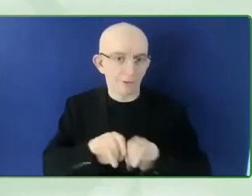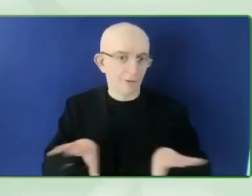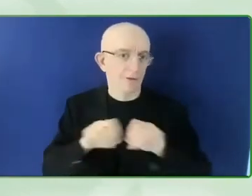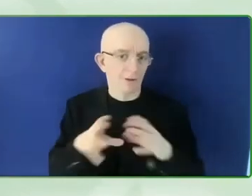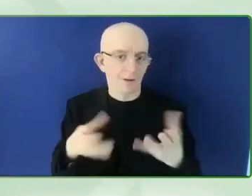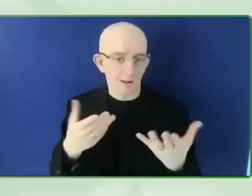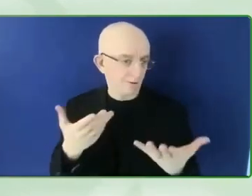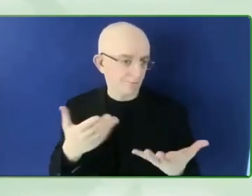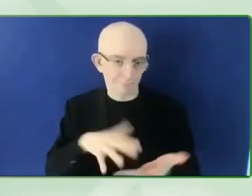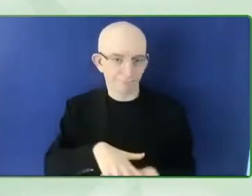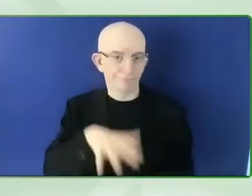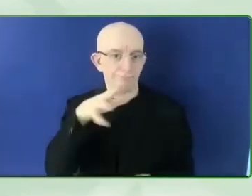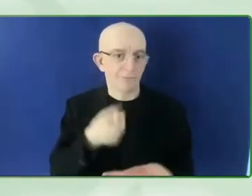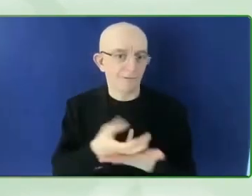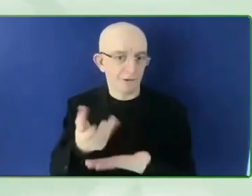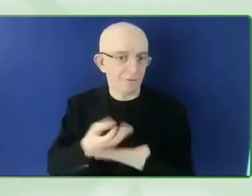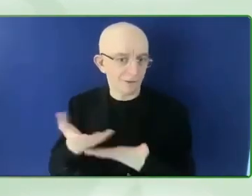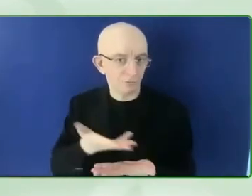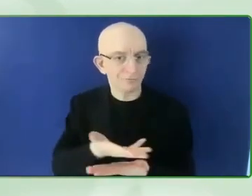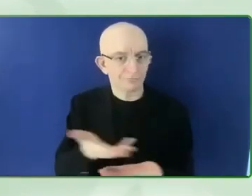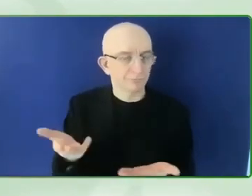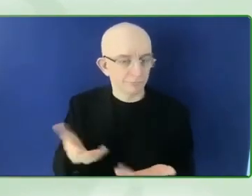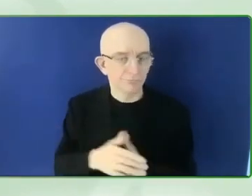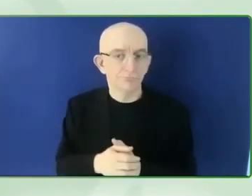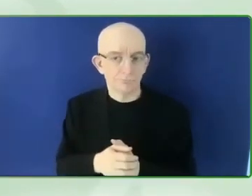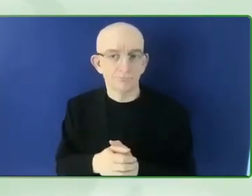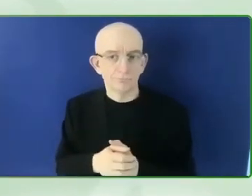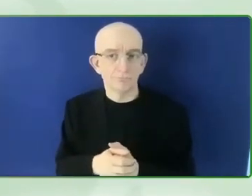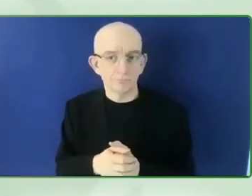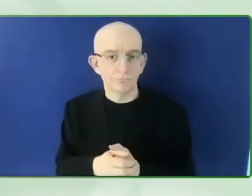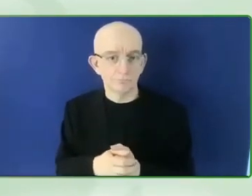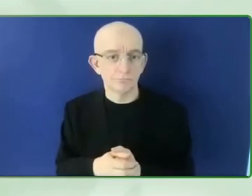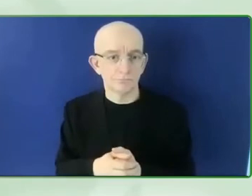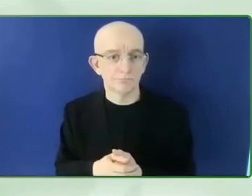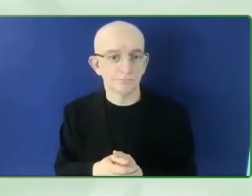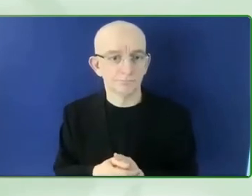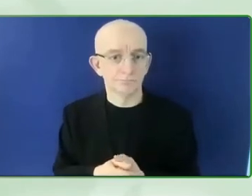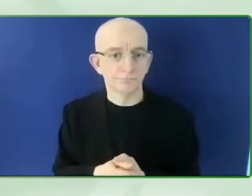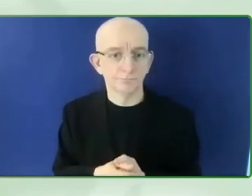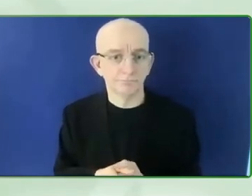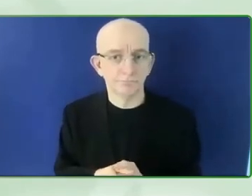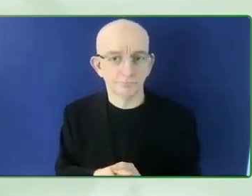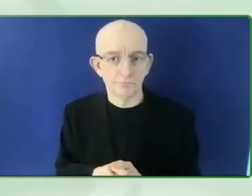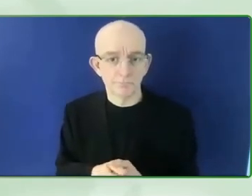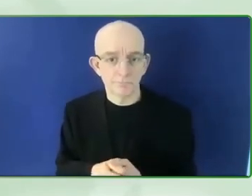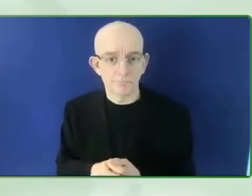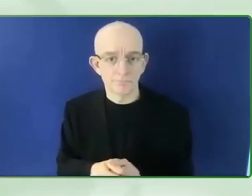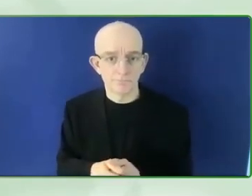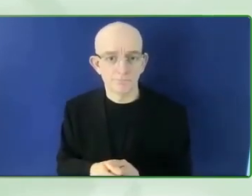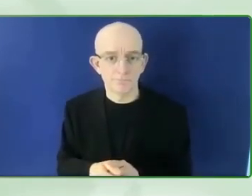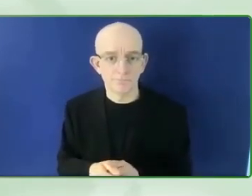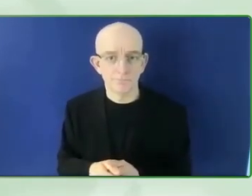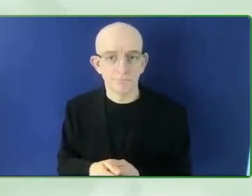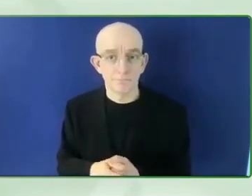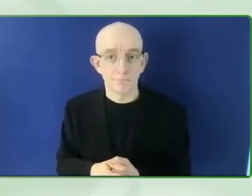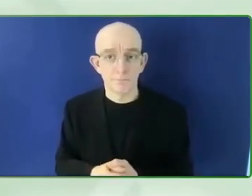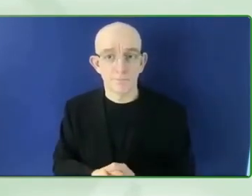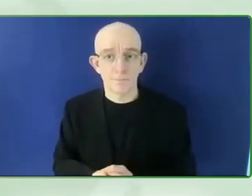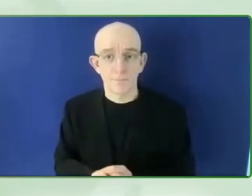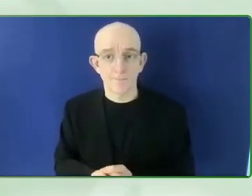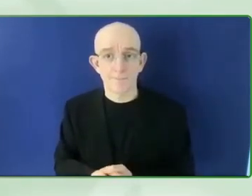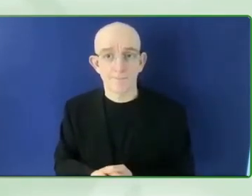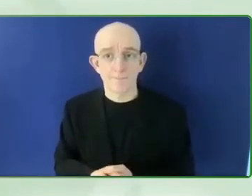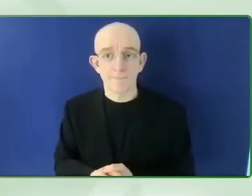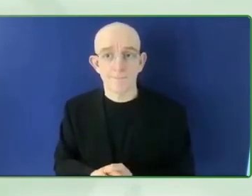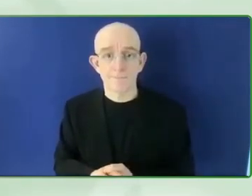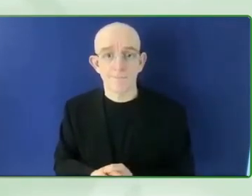concrete solutions to access to inclusion, and thinking towards a world that is safe for every kind of living being. So